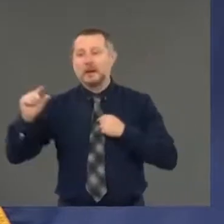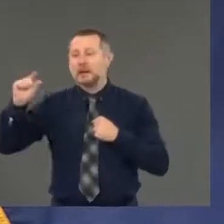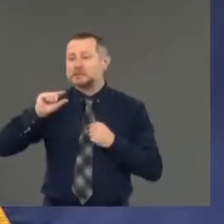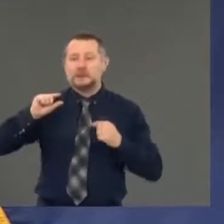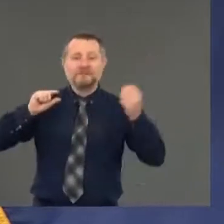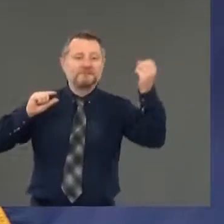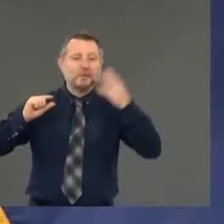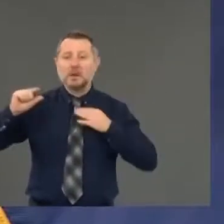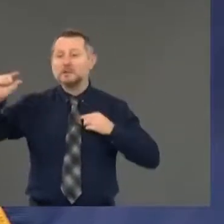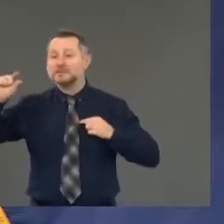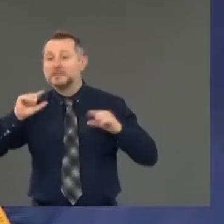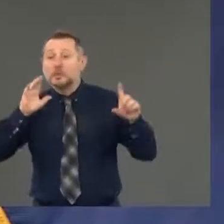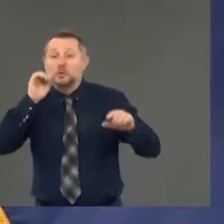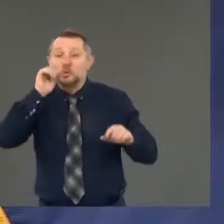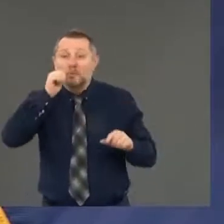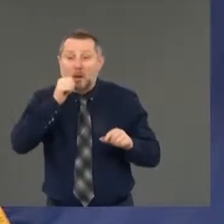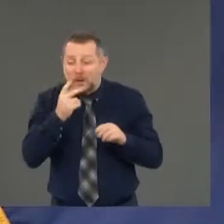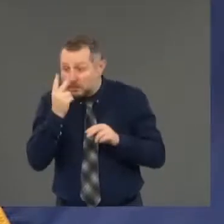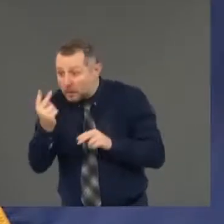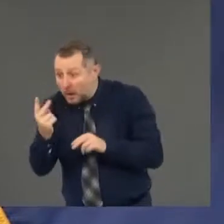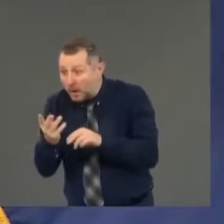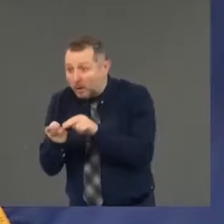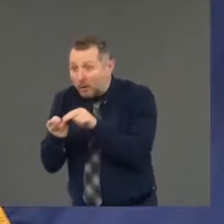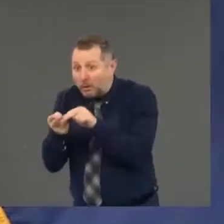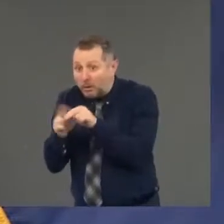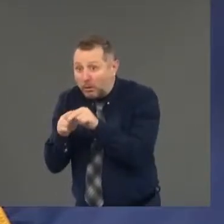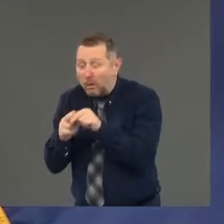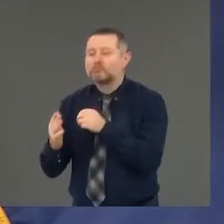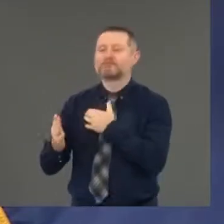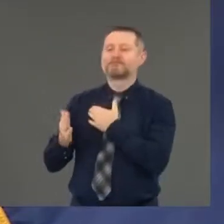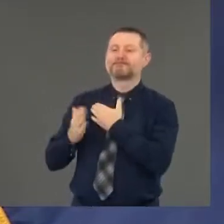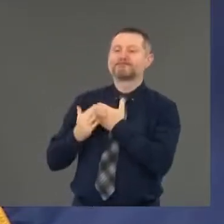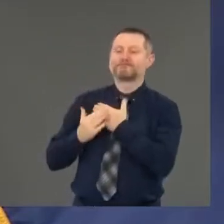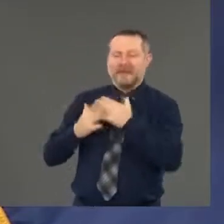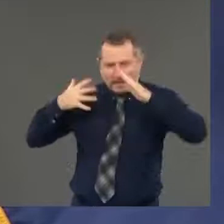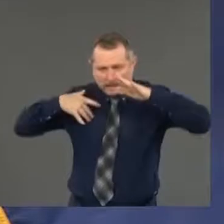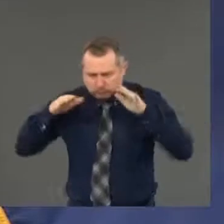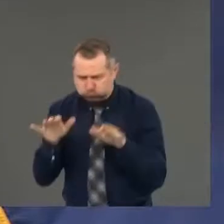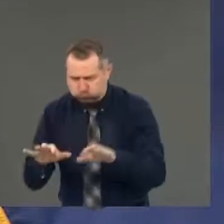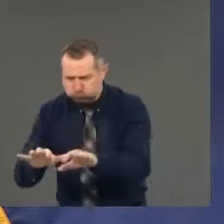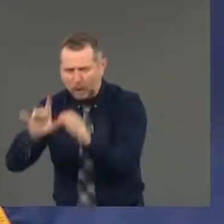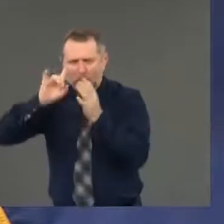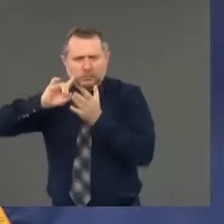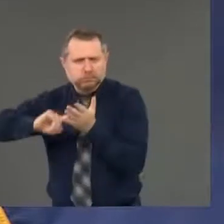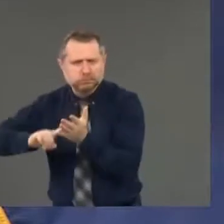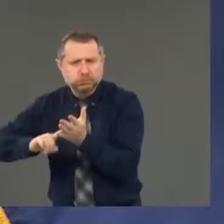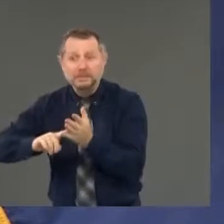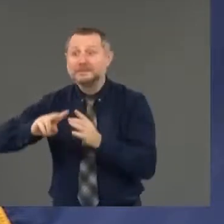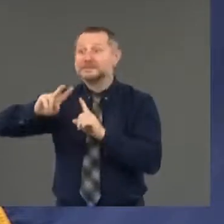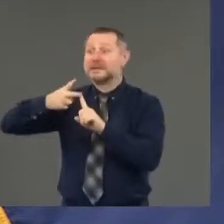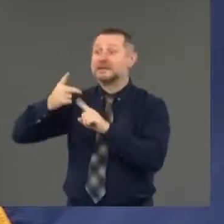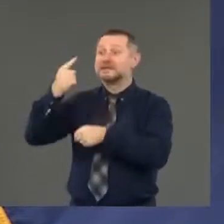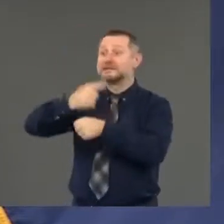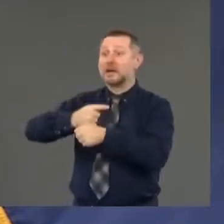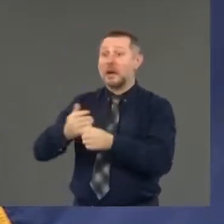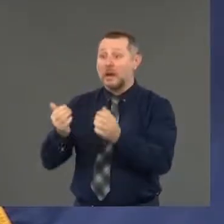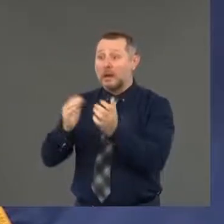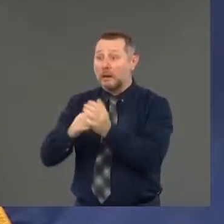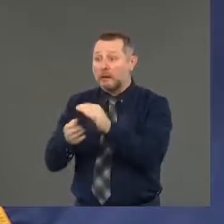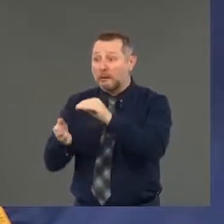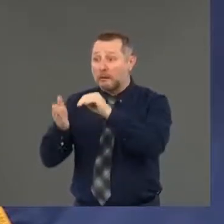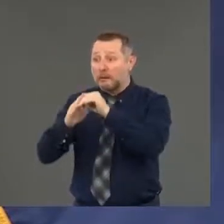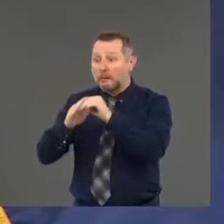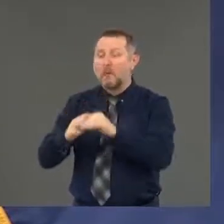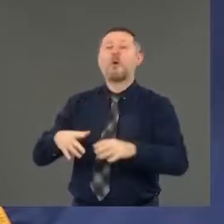there's an increase, we have to figure out what it is. If it goes up the next day, then you'd see the eyebrows